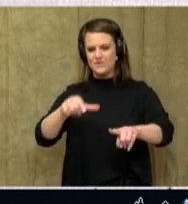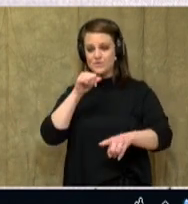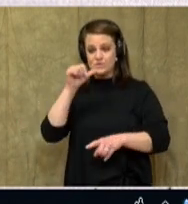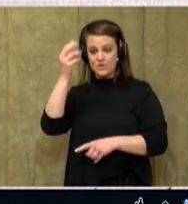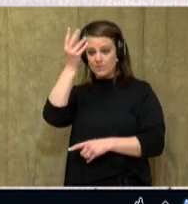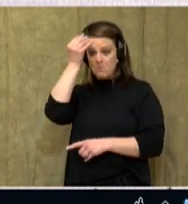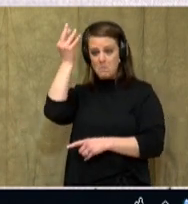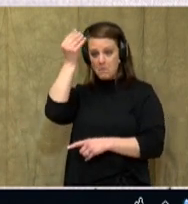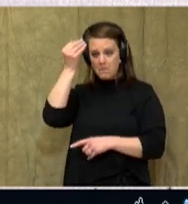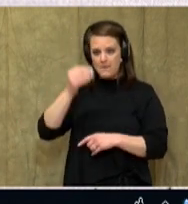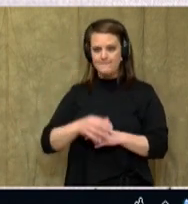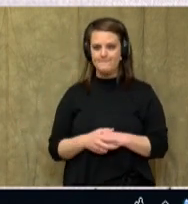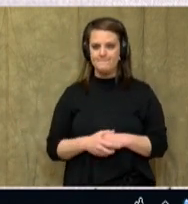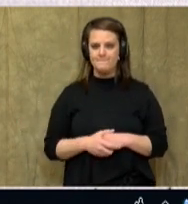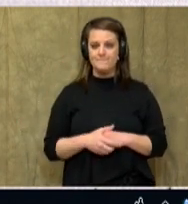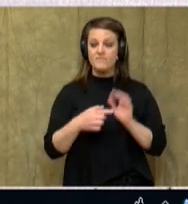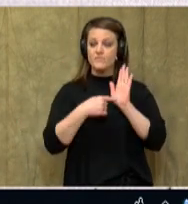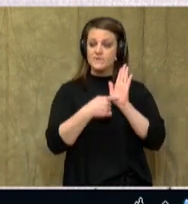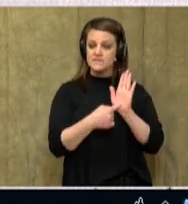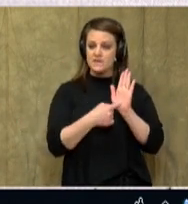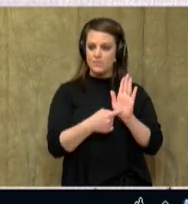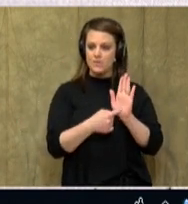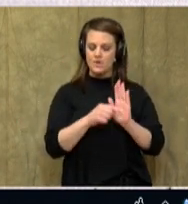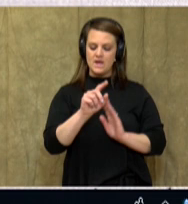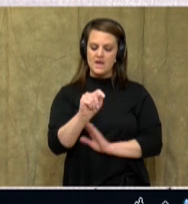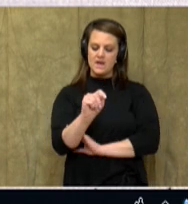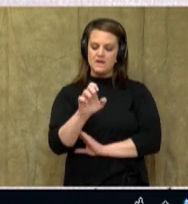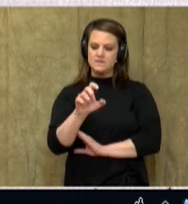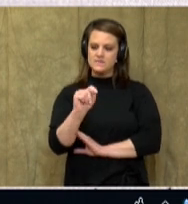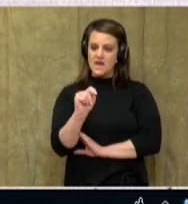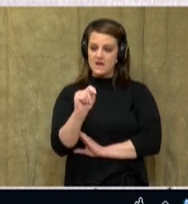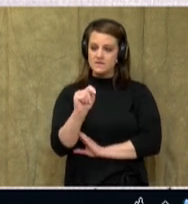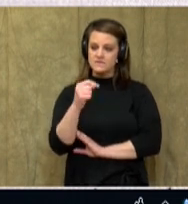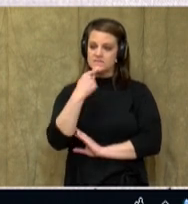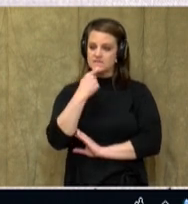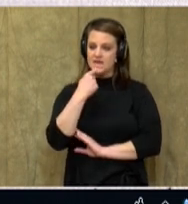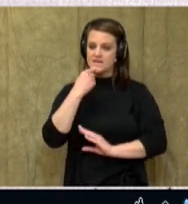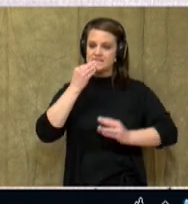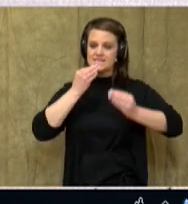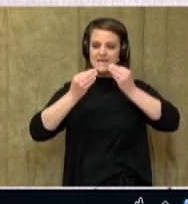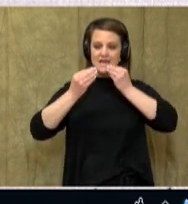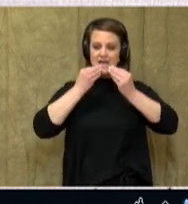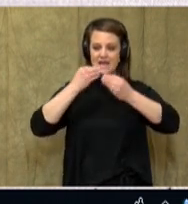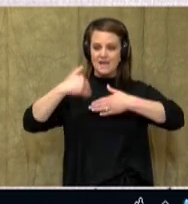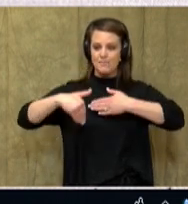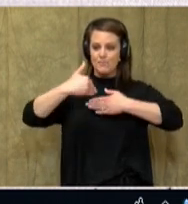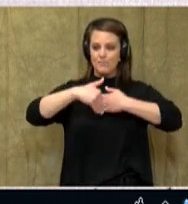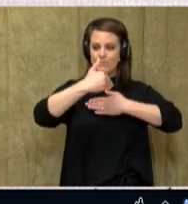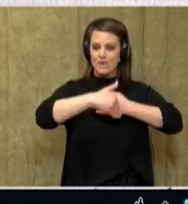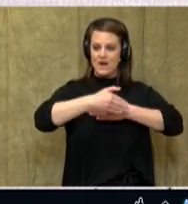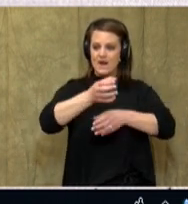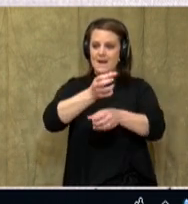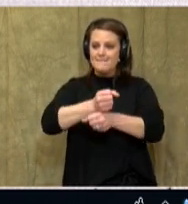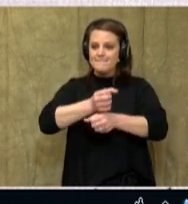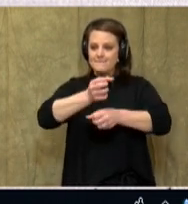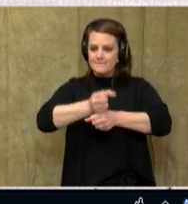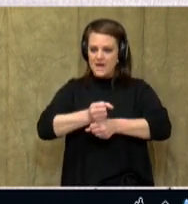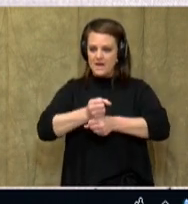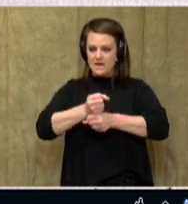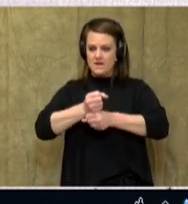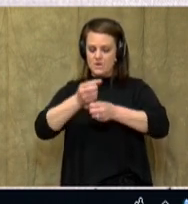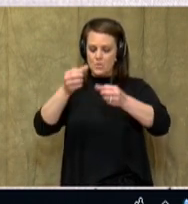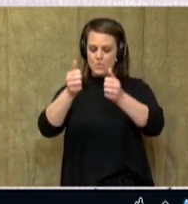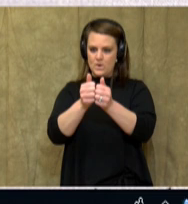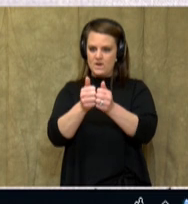example, the text says, Native Americans ate a bread made with cranberries mashed